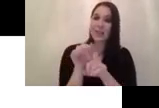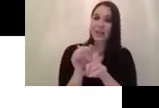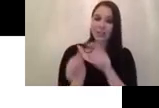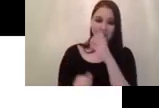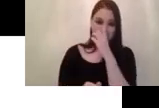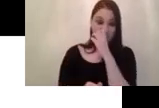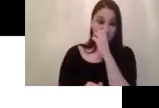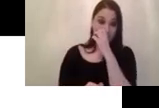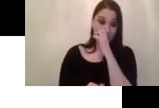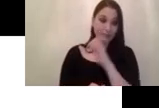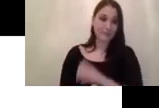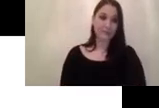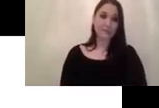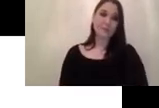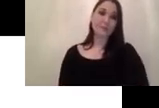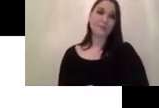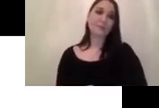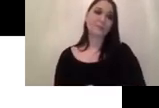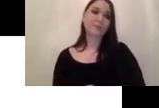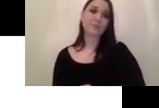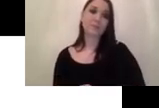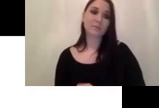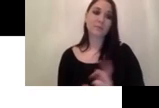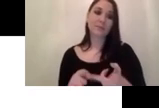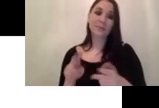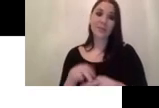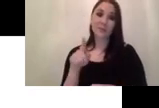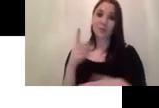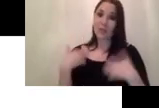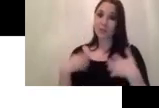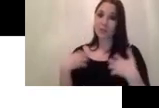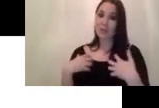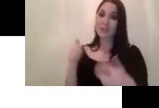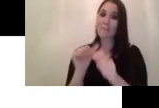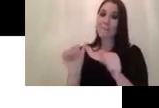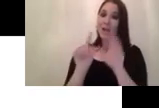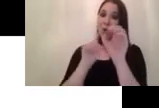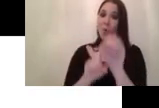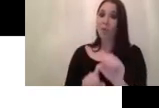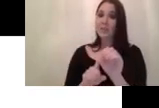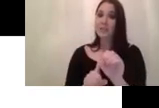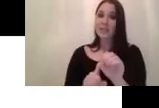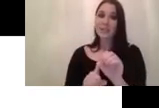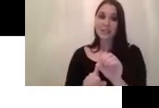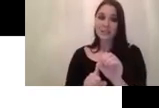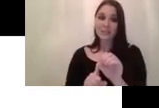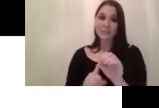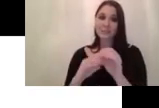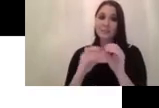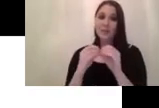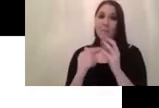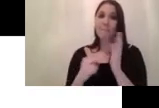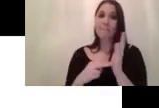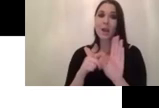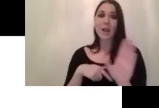um so if you're interested in having a better quality um finding boxes detected these two